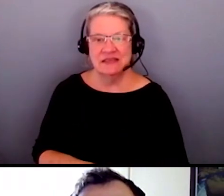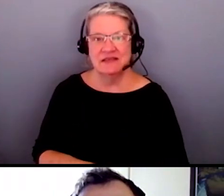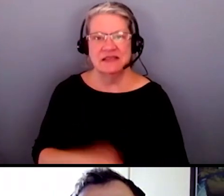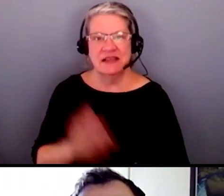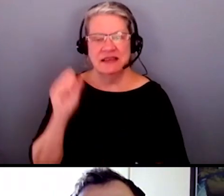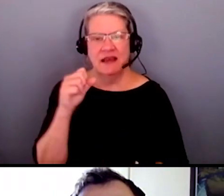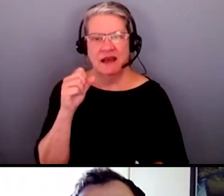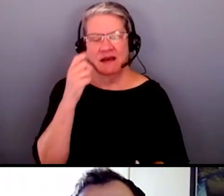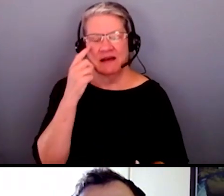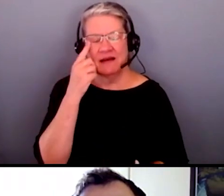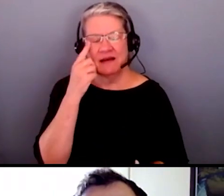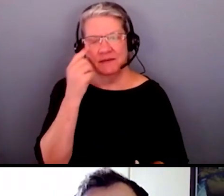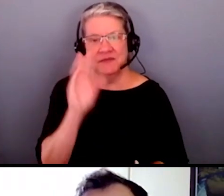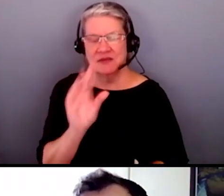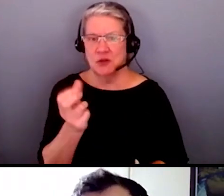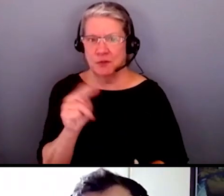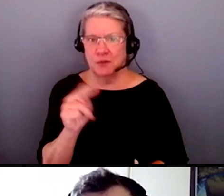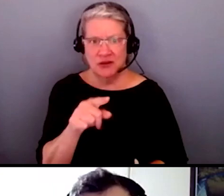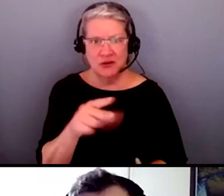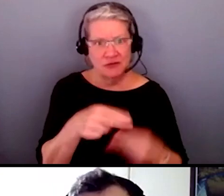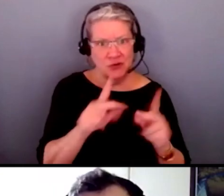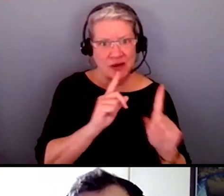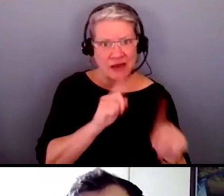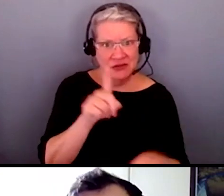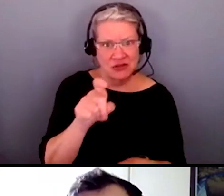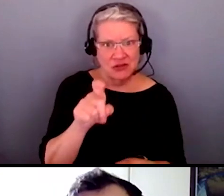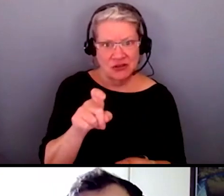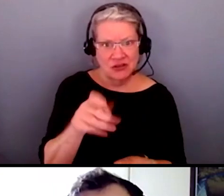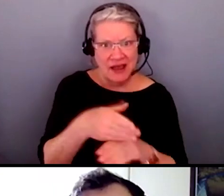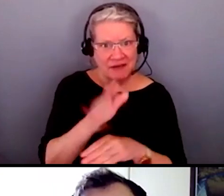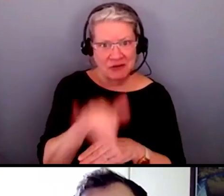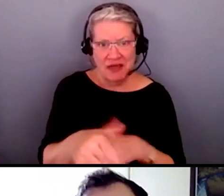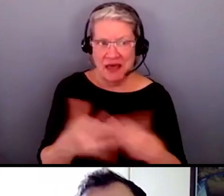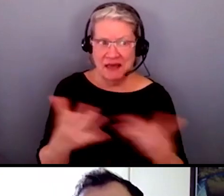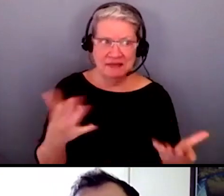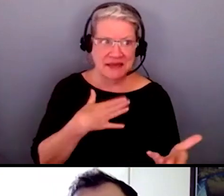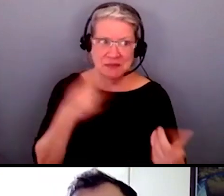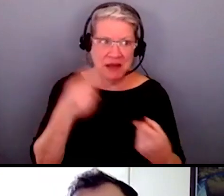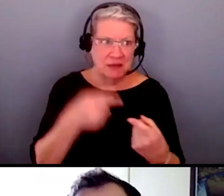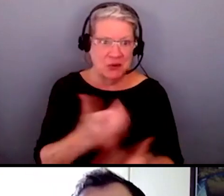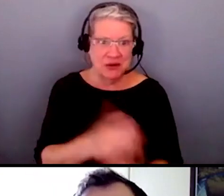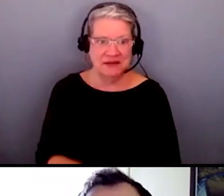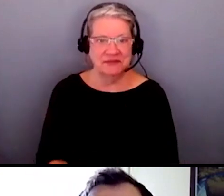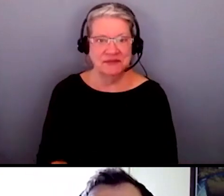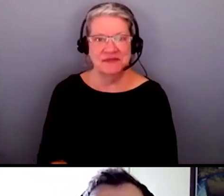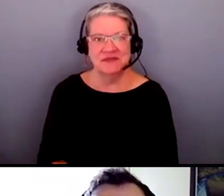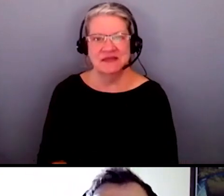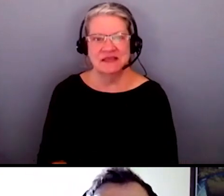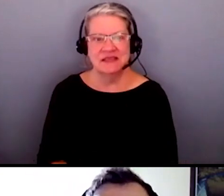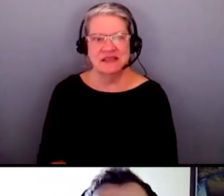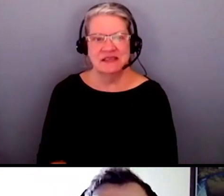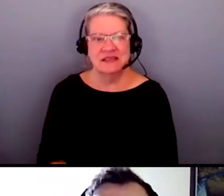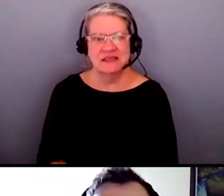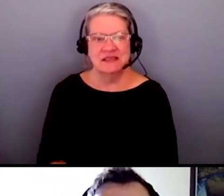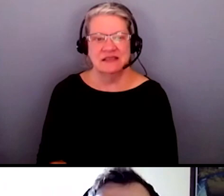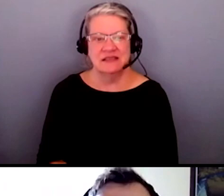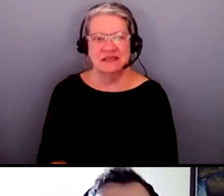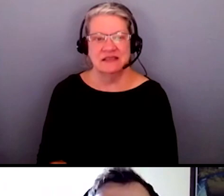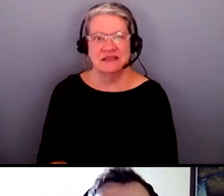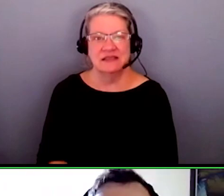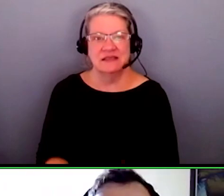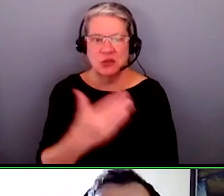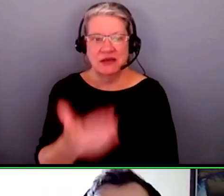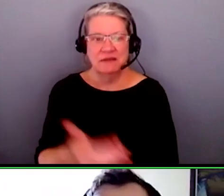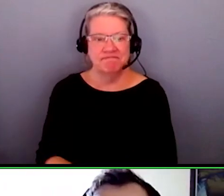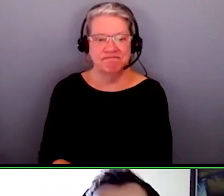yeah. so Ben, if you have a quick answer after that, that was, what's the first thing that came to my mind? Um, yeah,